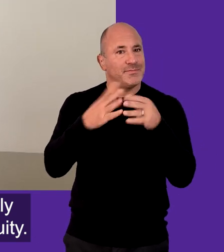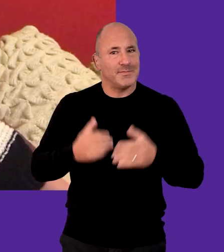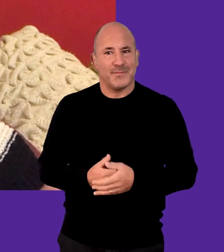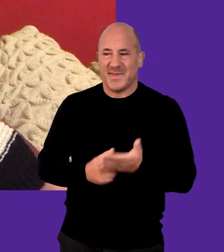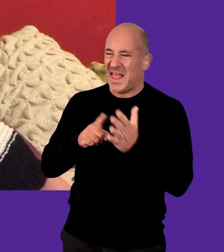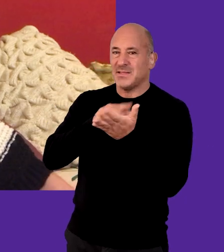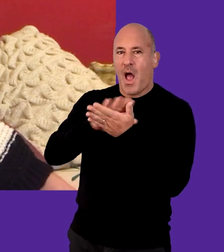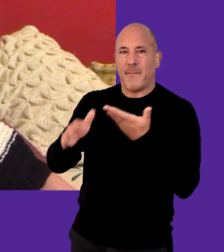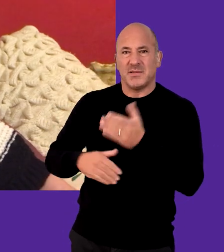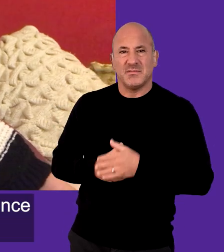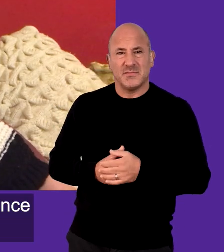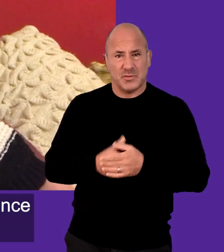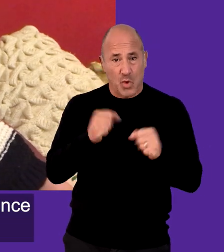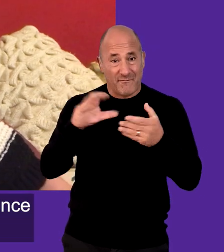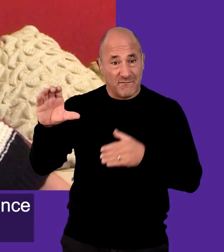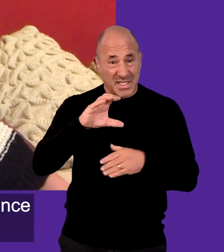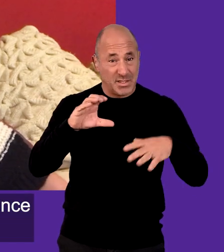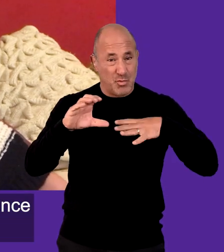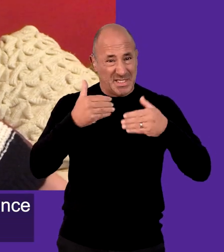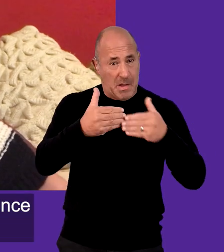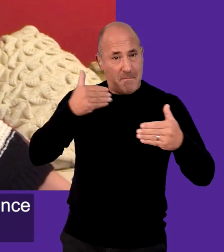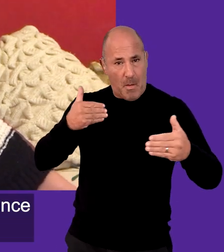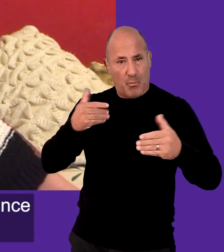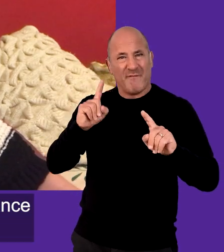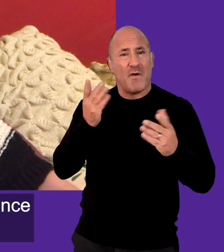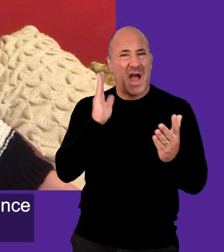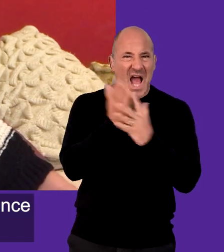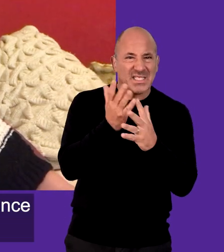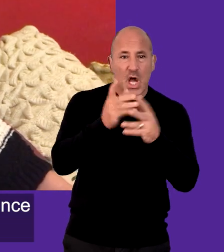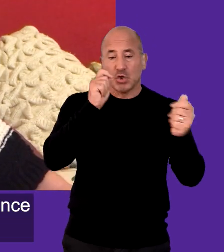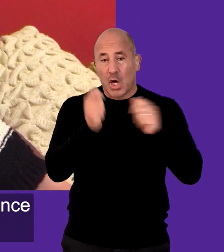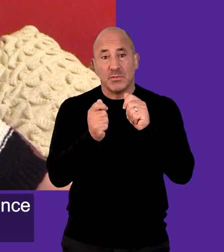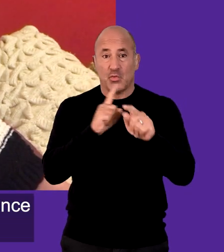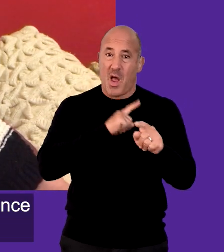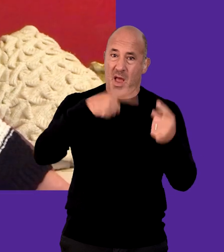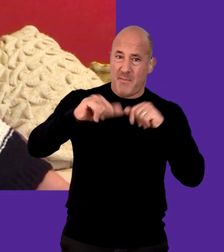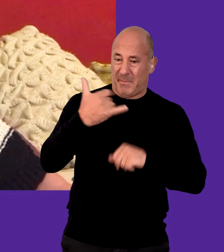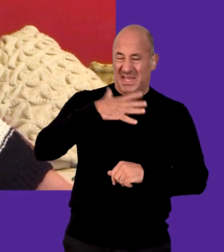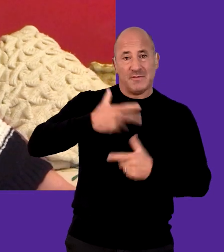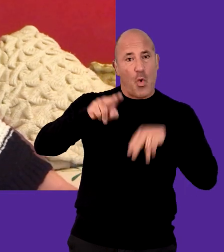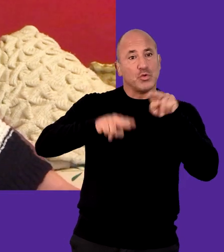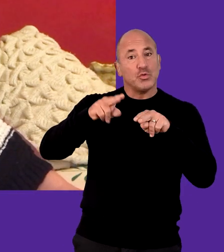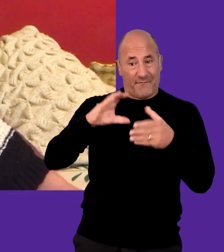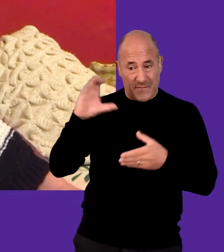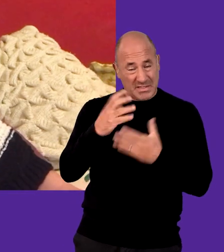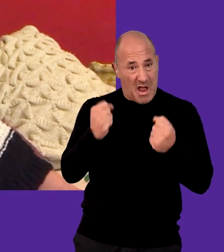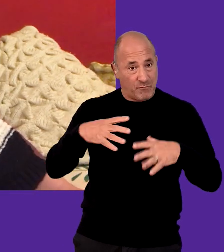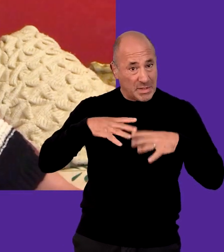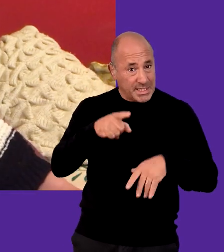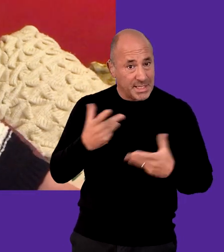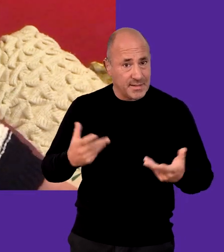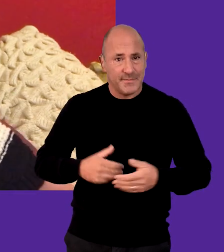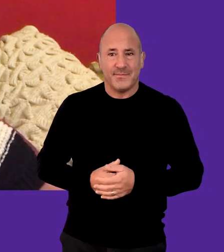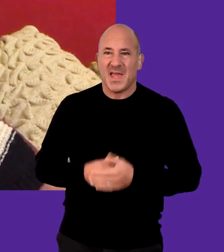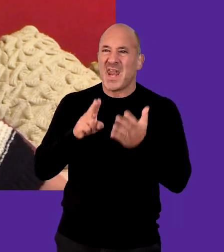equity Lisa Hammond Have you secured any funding in advance for any access or adjustments people might need when